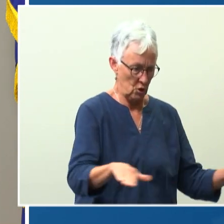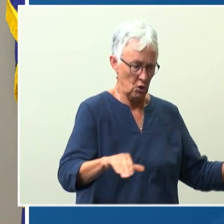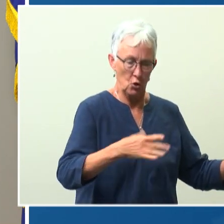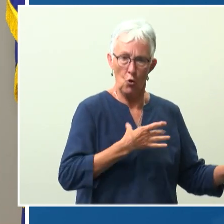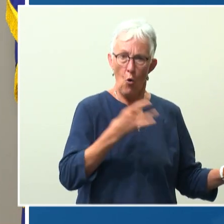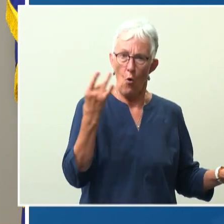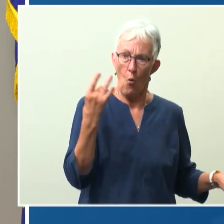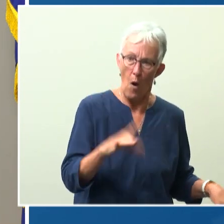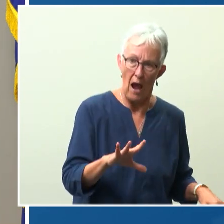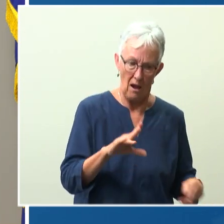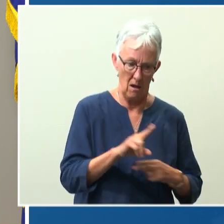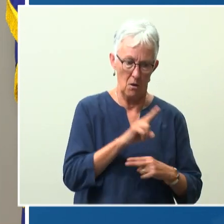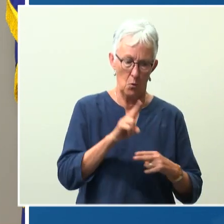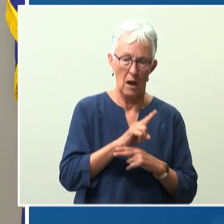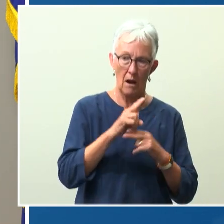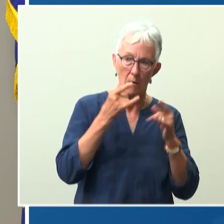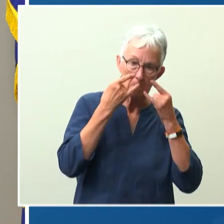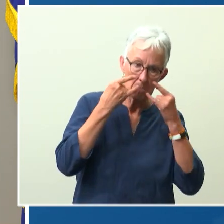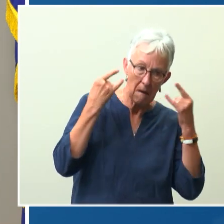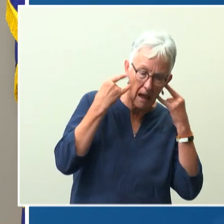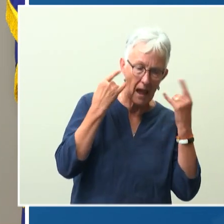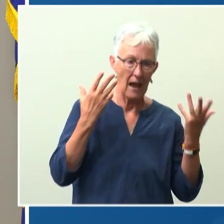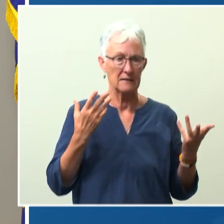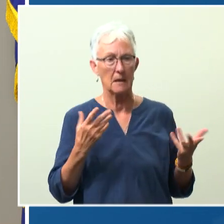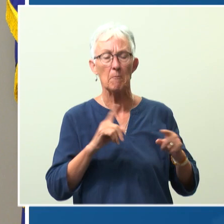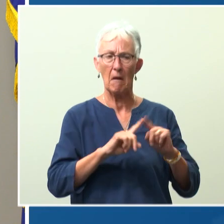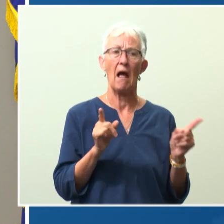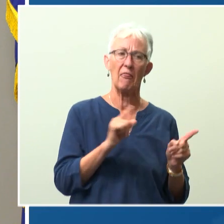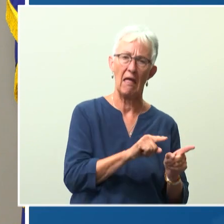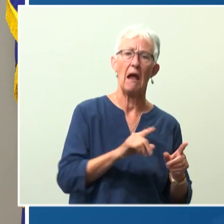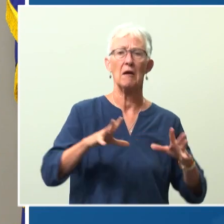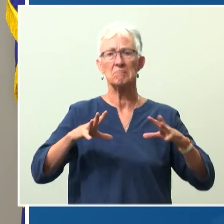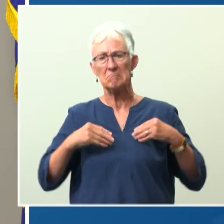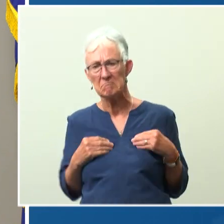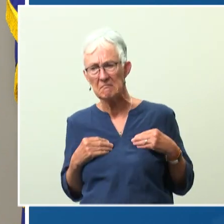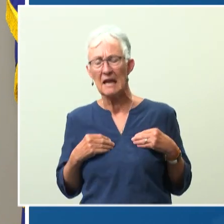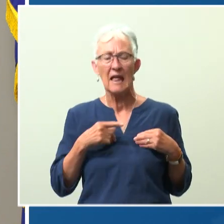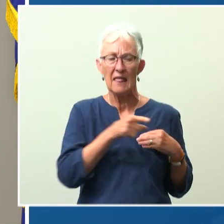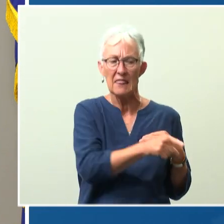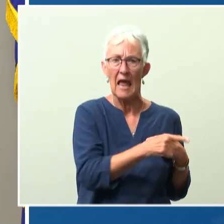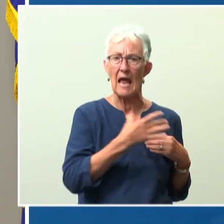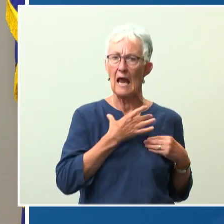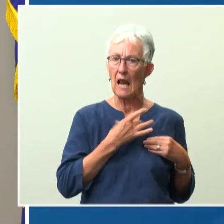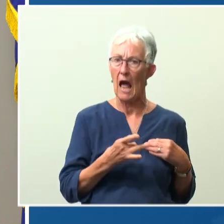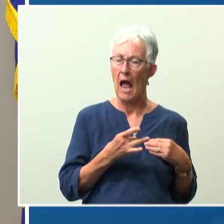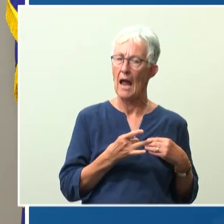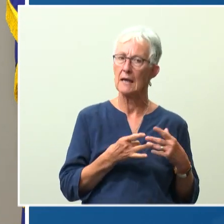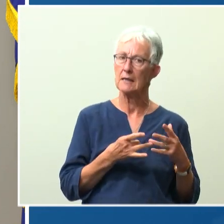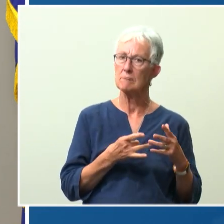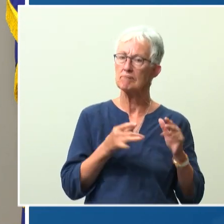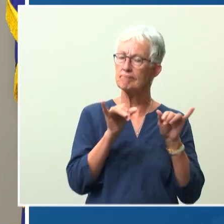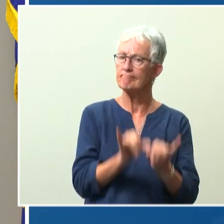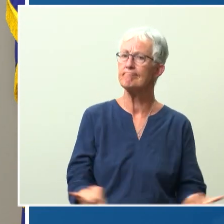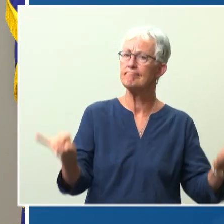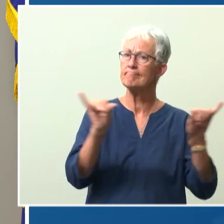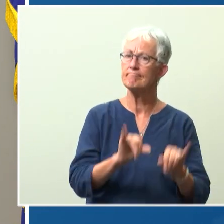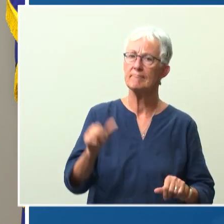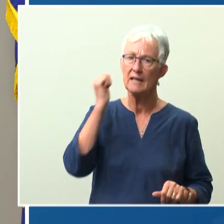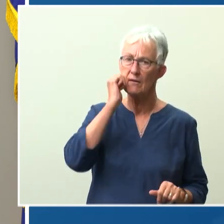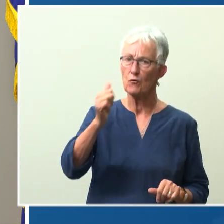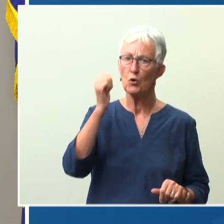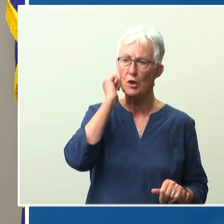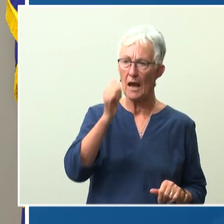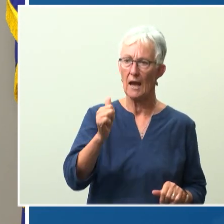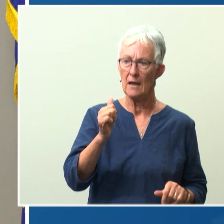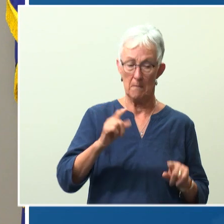But they are handling it with stride. They do like routine, structure, and emotional reassurance. None of which we've been able to